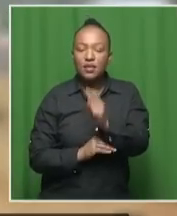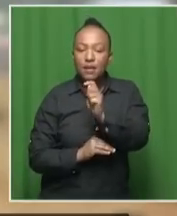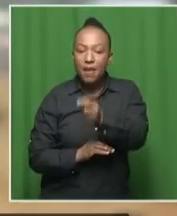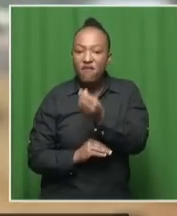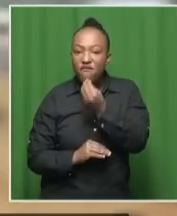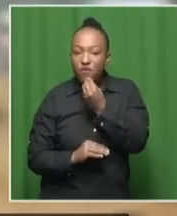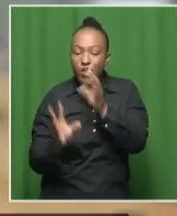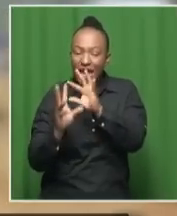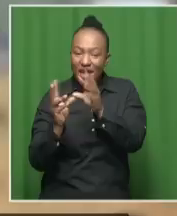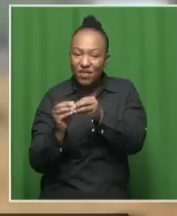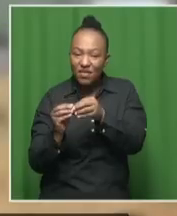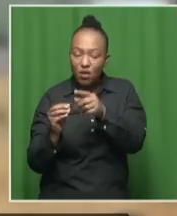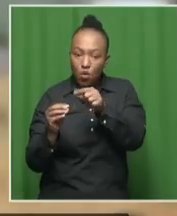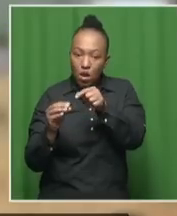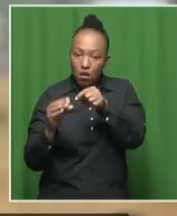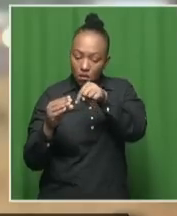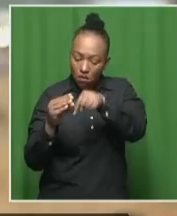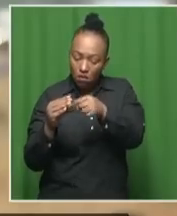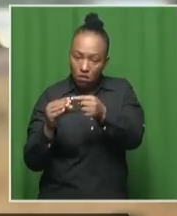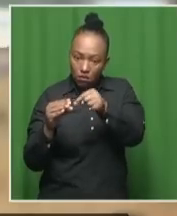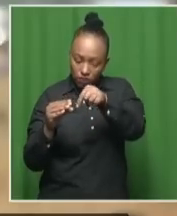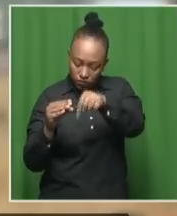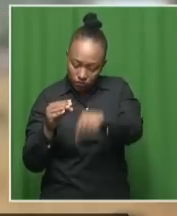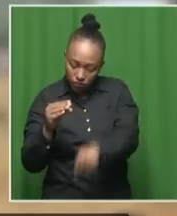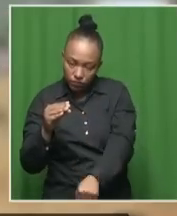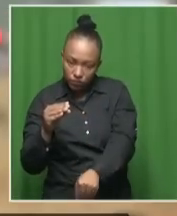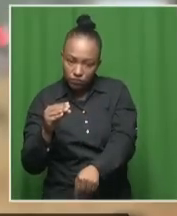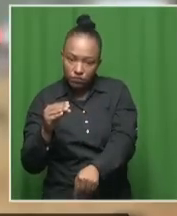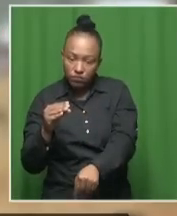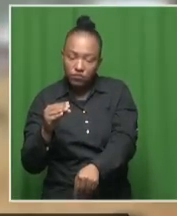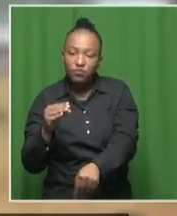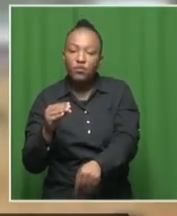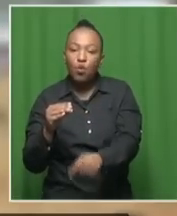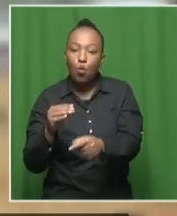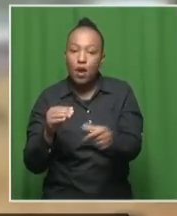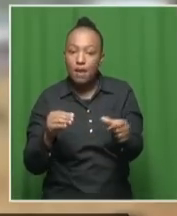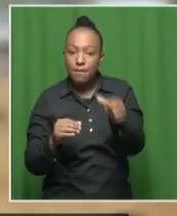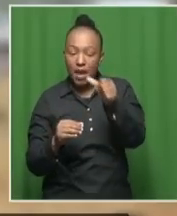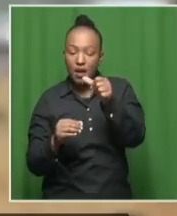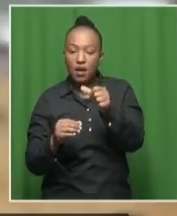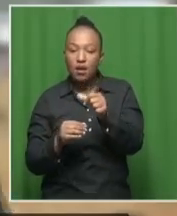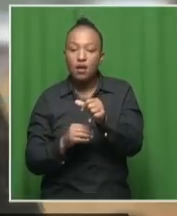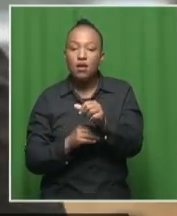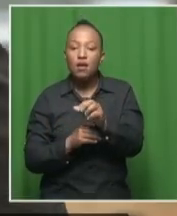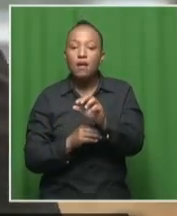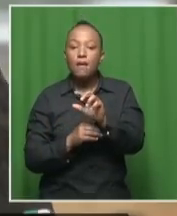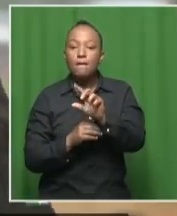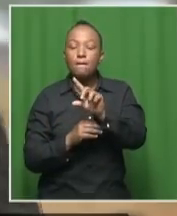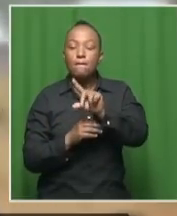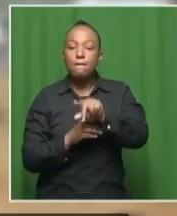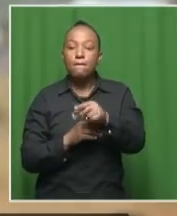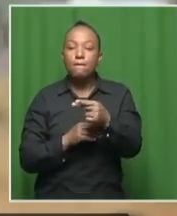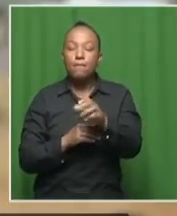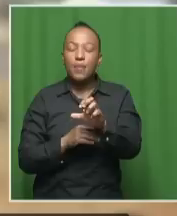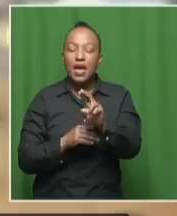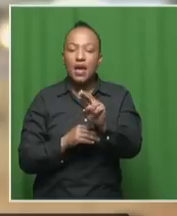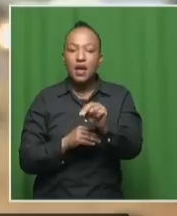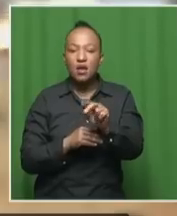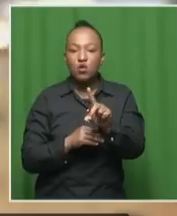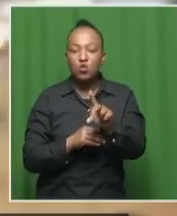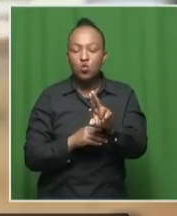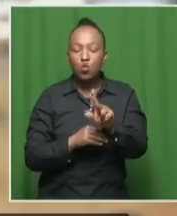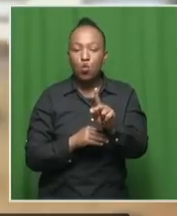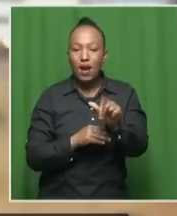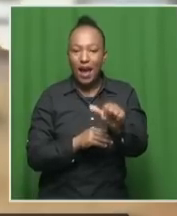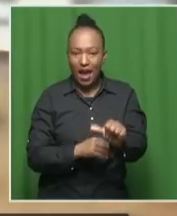underground. And then when you come out, you're going with the dust. They call it that dust. And they penduga. So, what you're seeing here is a penduga area